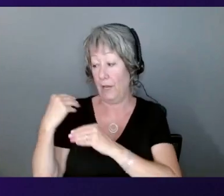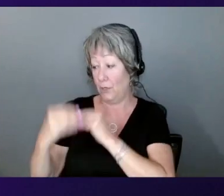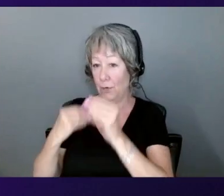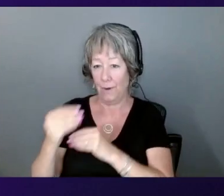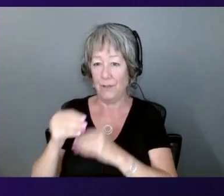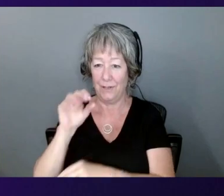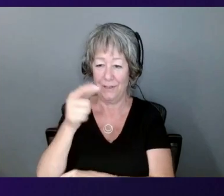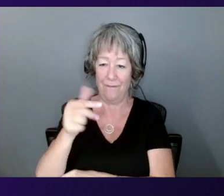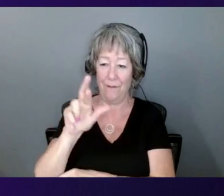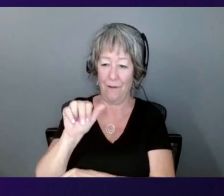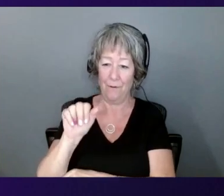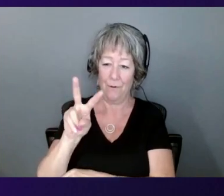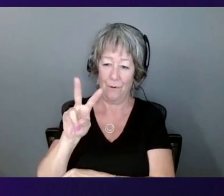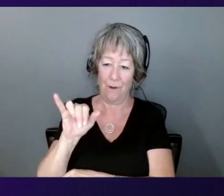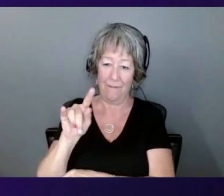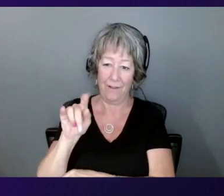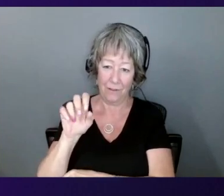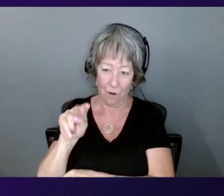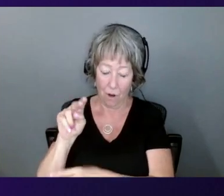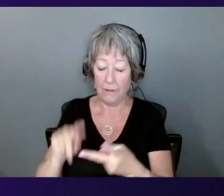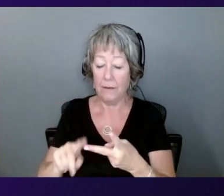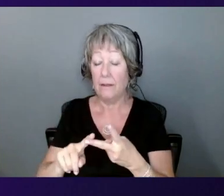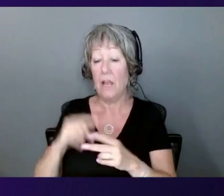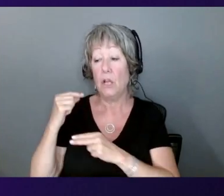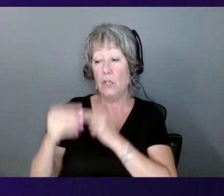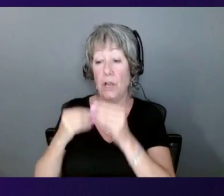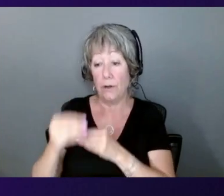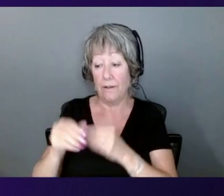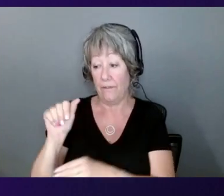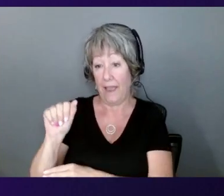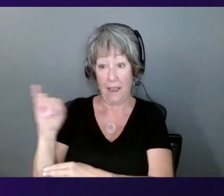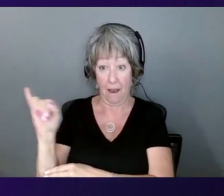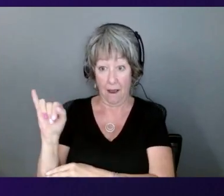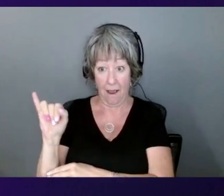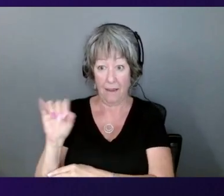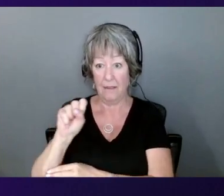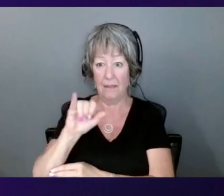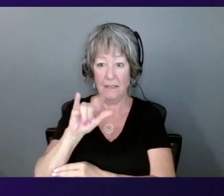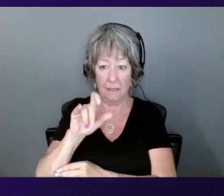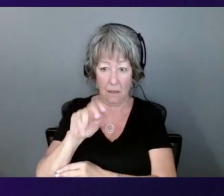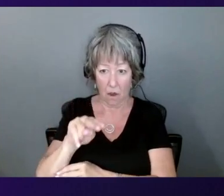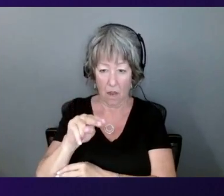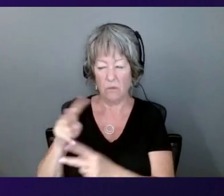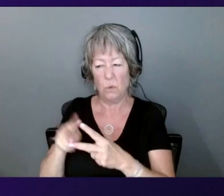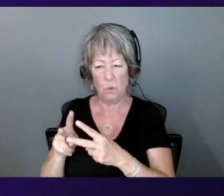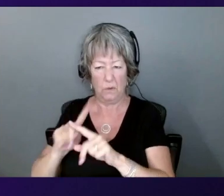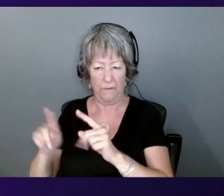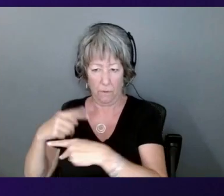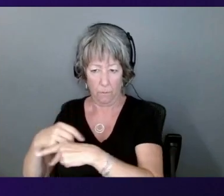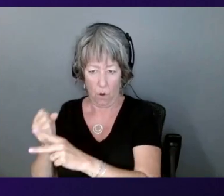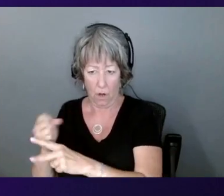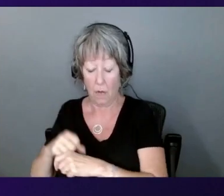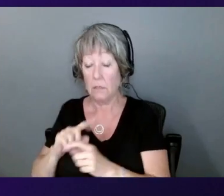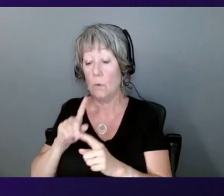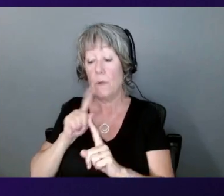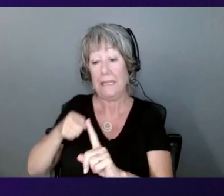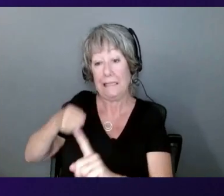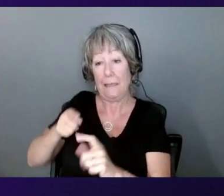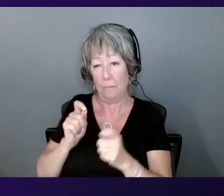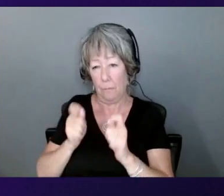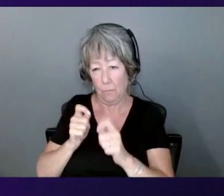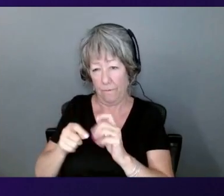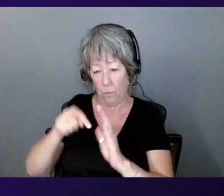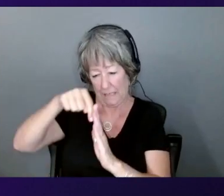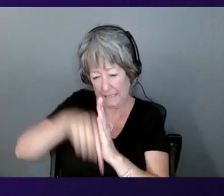2018. Our generative AI silicon, that's Tranium and Inferentia, custom-built to accelerate deep learning